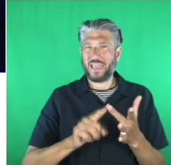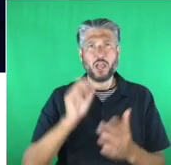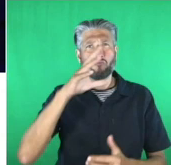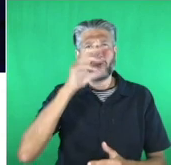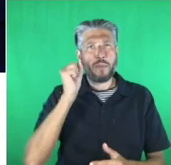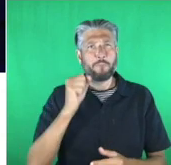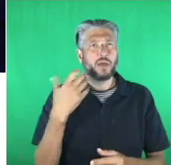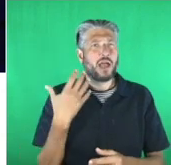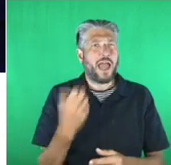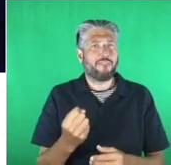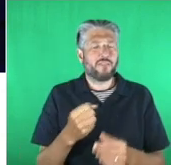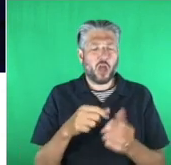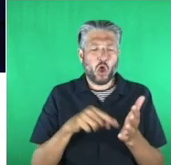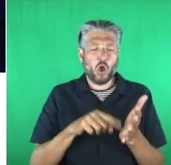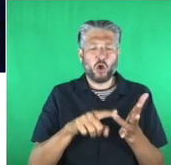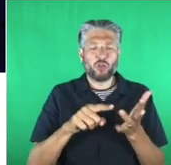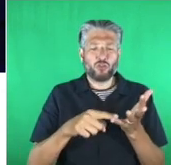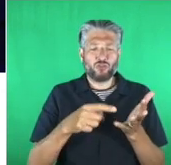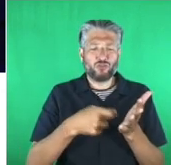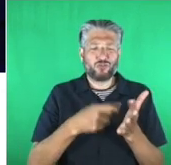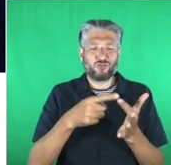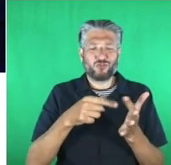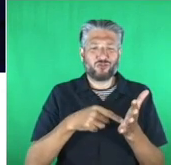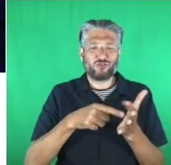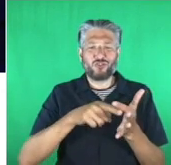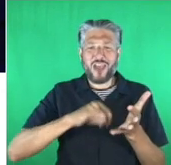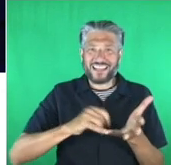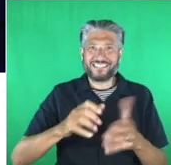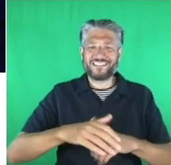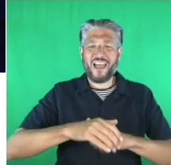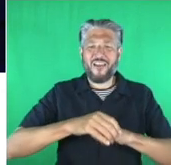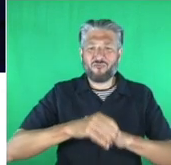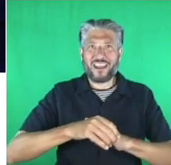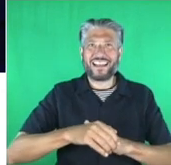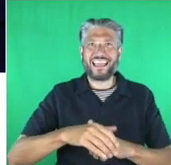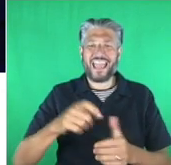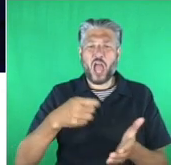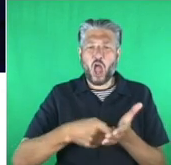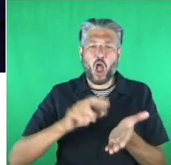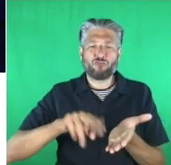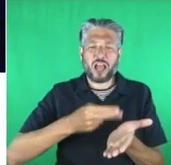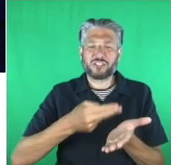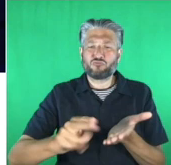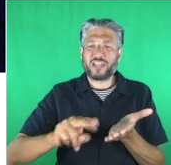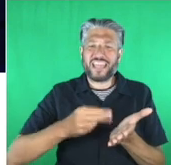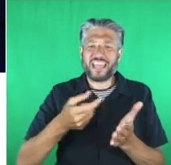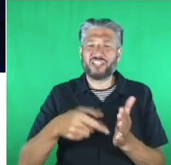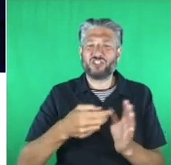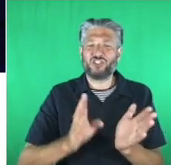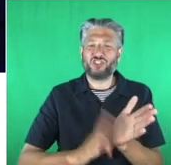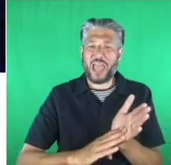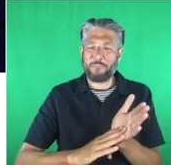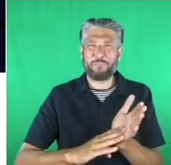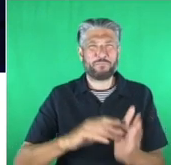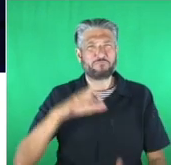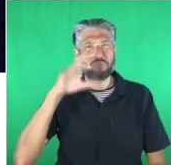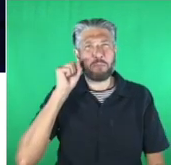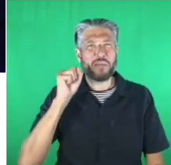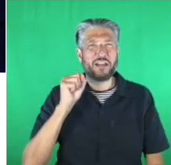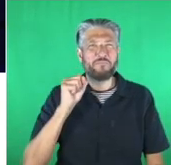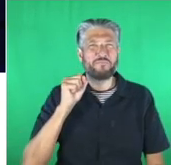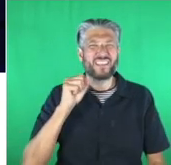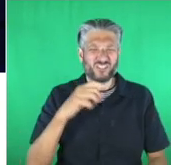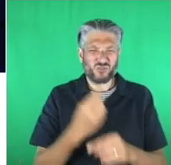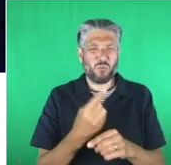yeah so he created a space in his local community for people with uh to come in and join in and learn how to use raspberry pi fantastic we've